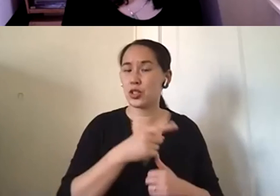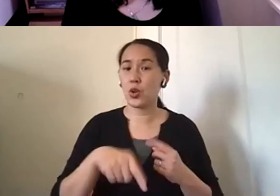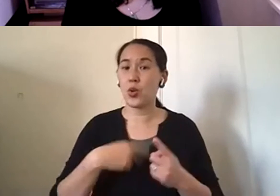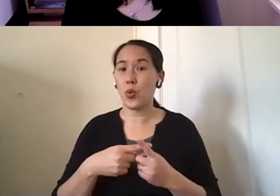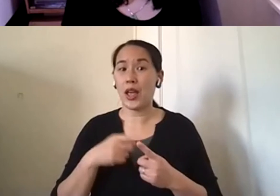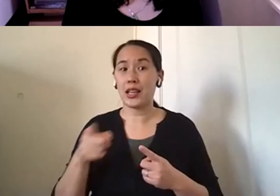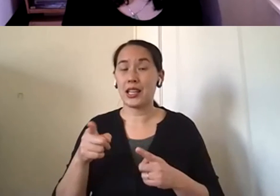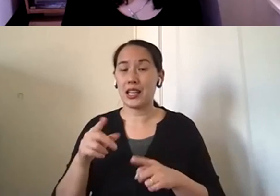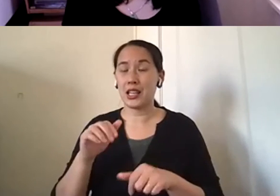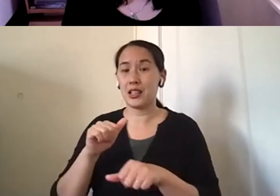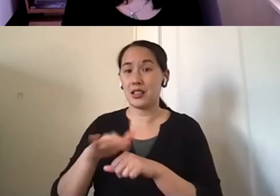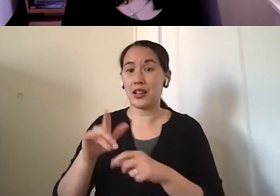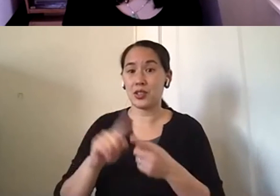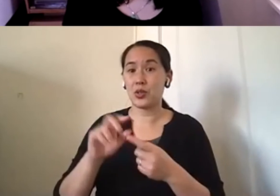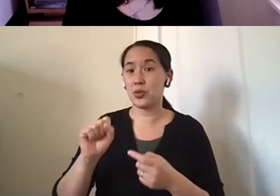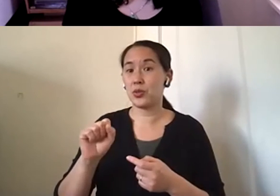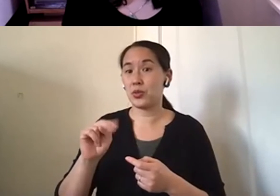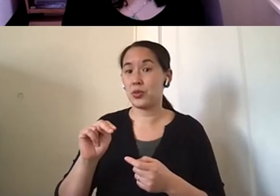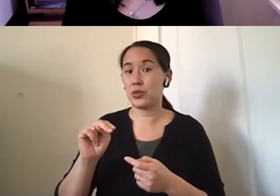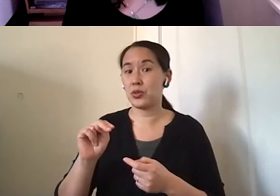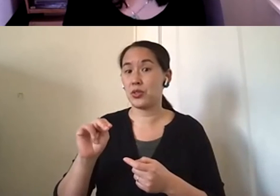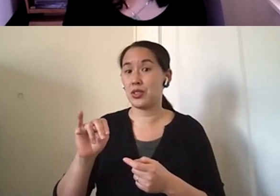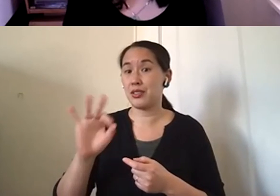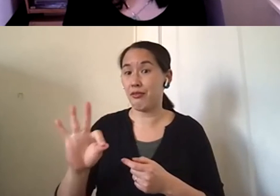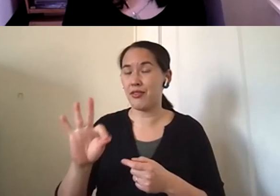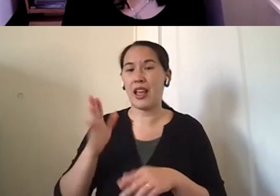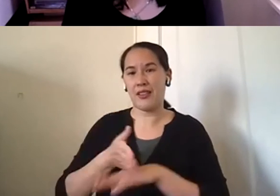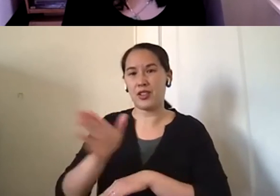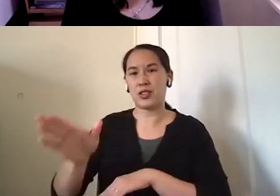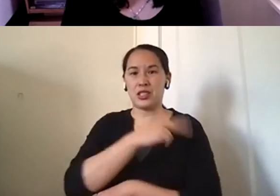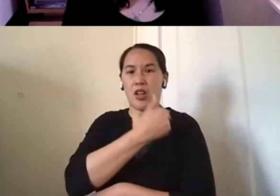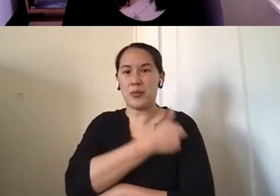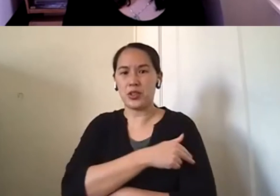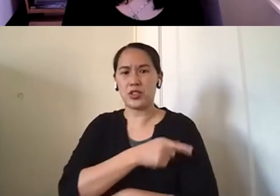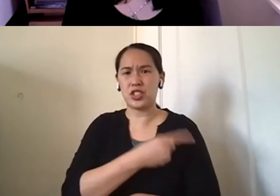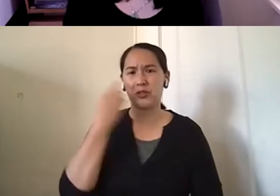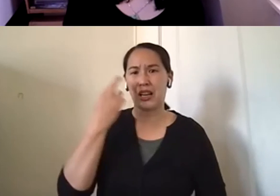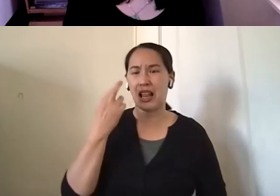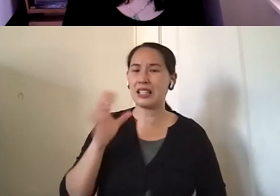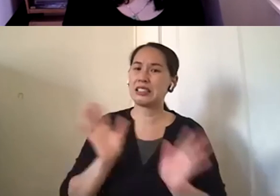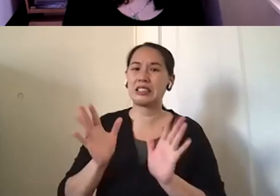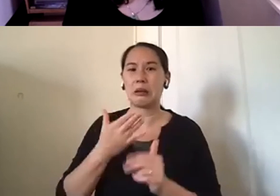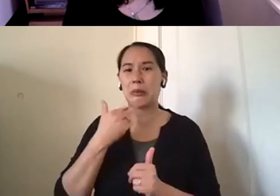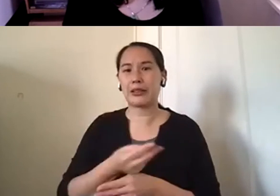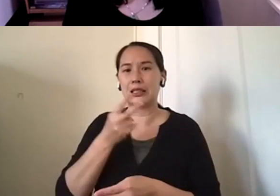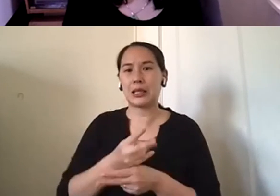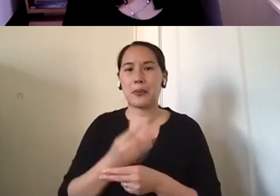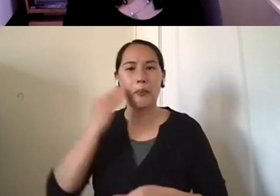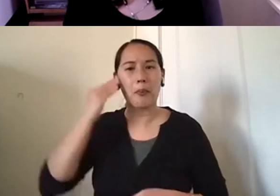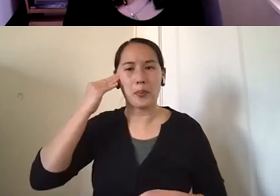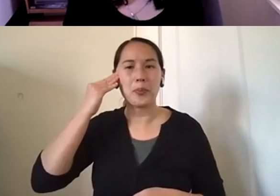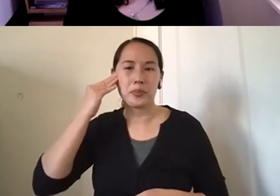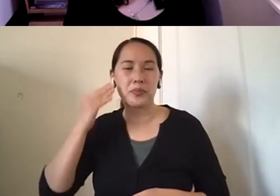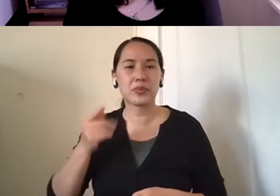the SNF for, you know, after his hospitalizations. Um, and she kind of realized that she would prefer to keep him at home and, you know, could prefer to